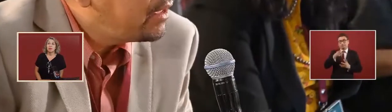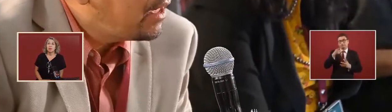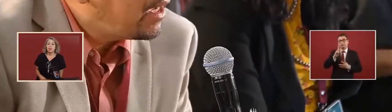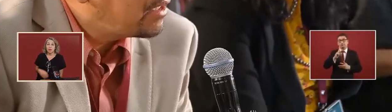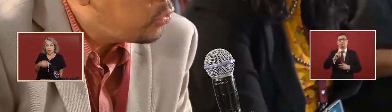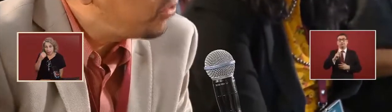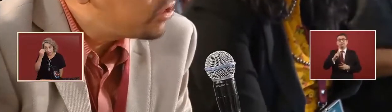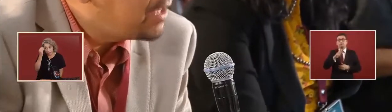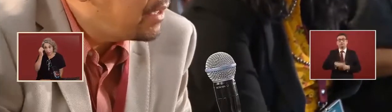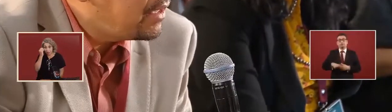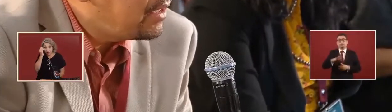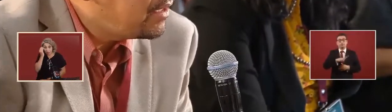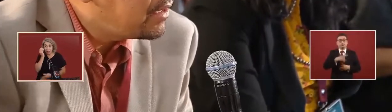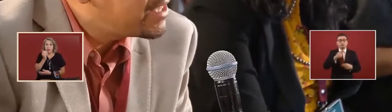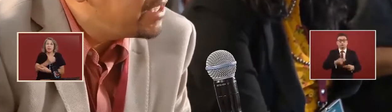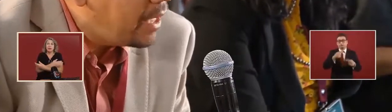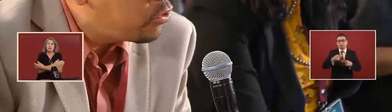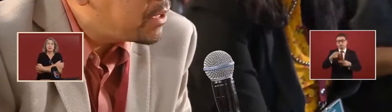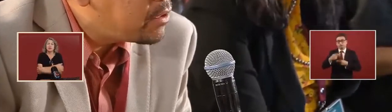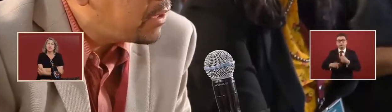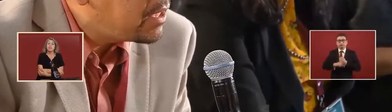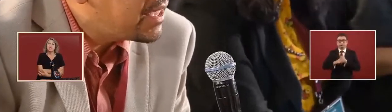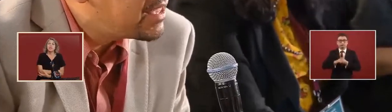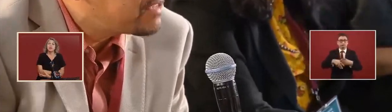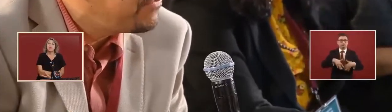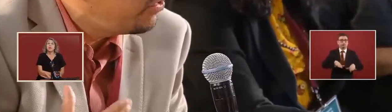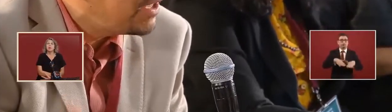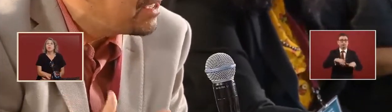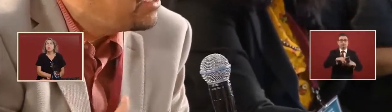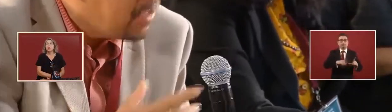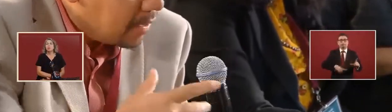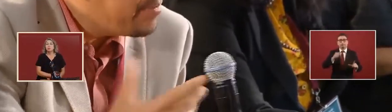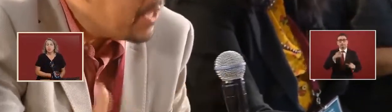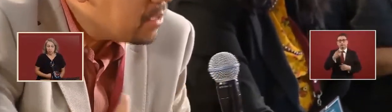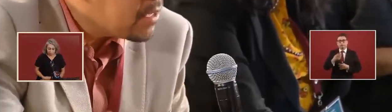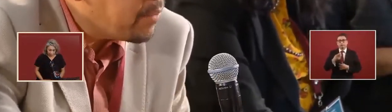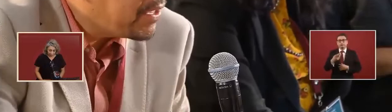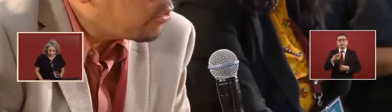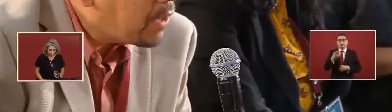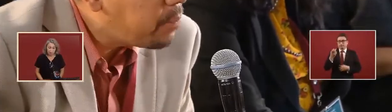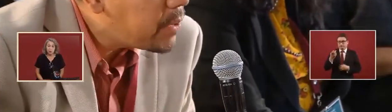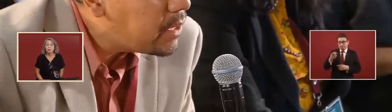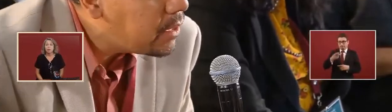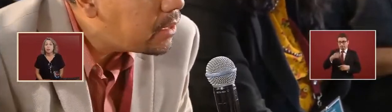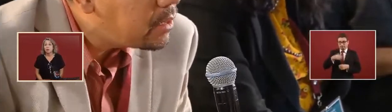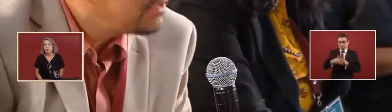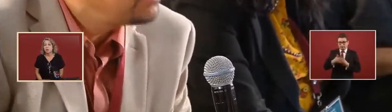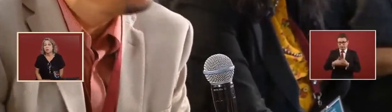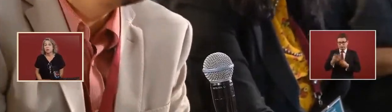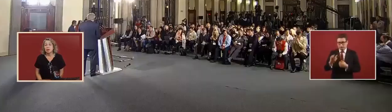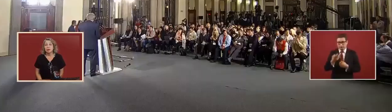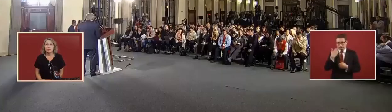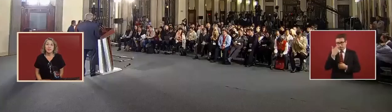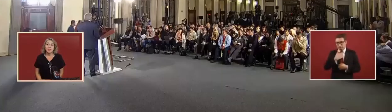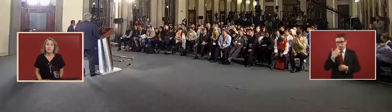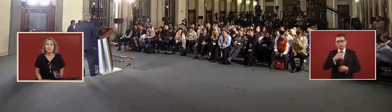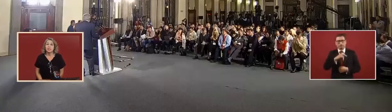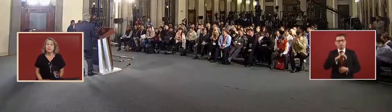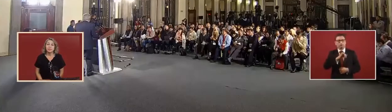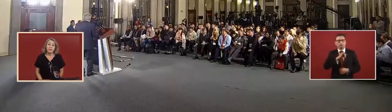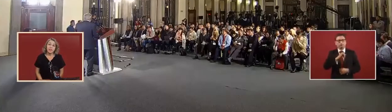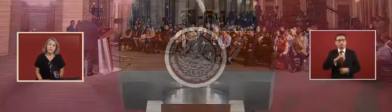so it's giving problems to the local businesses yes I am listening